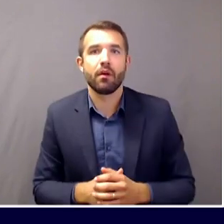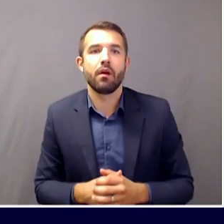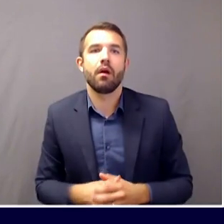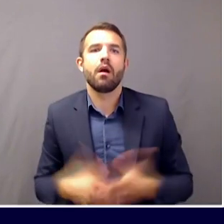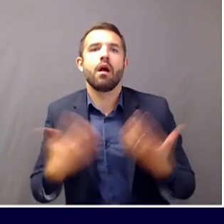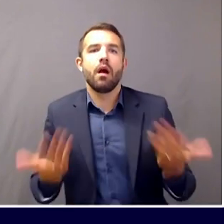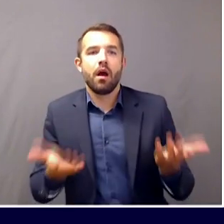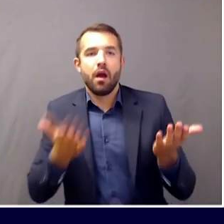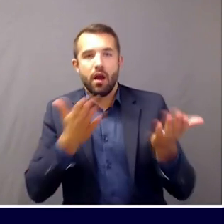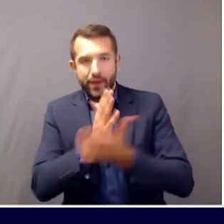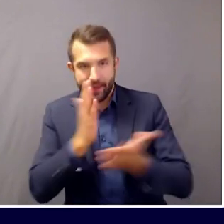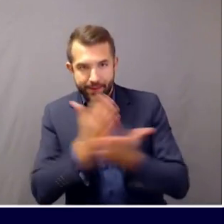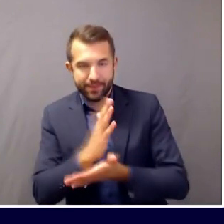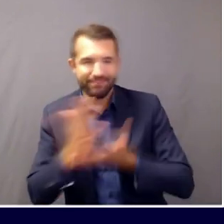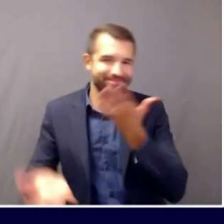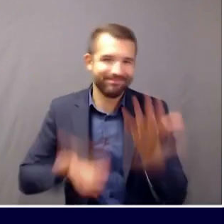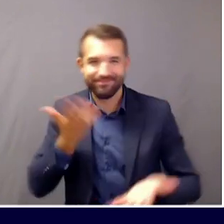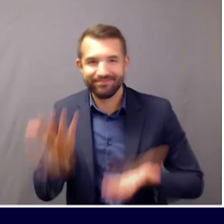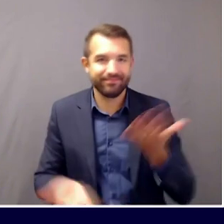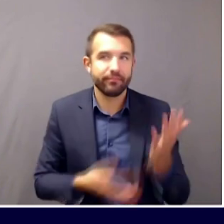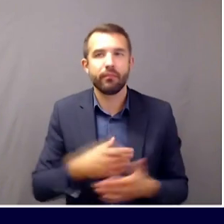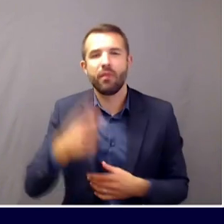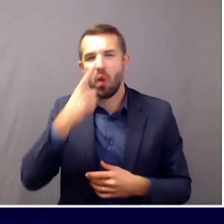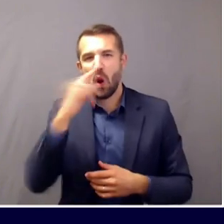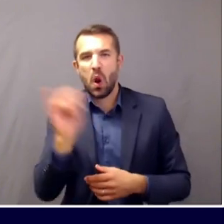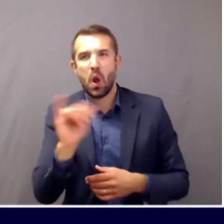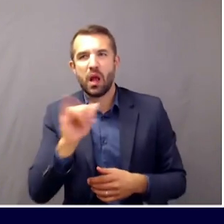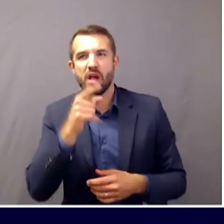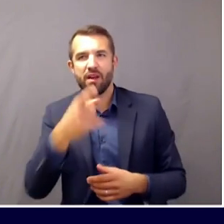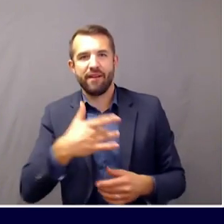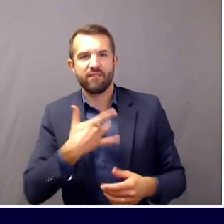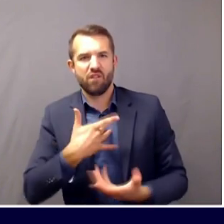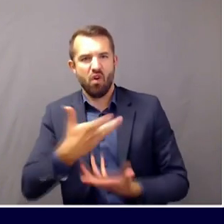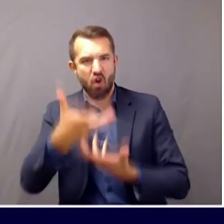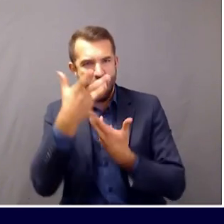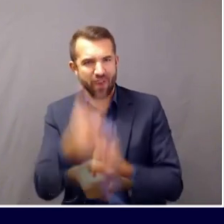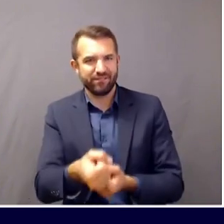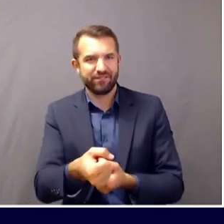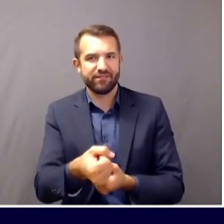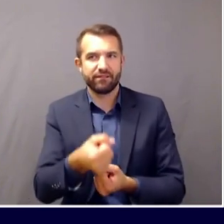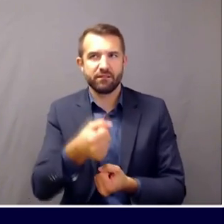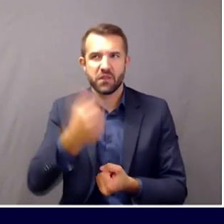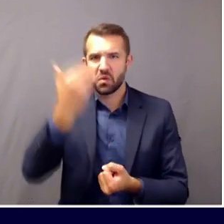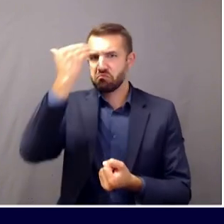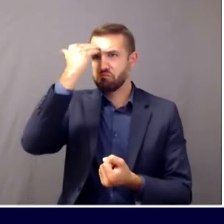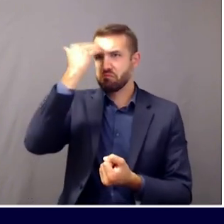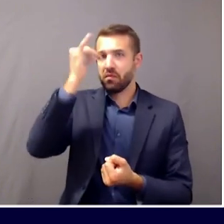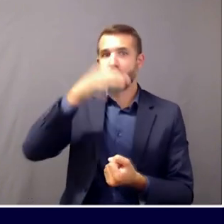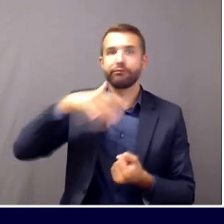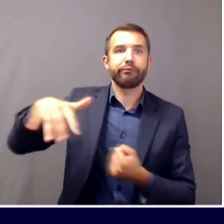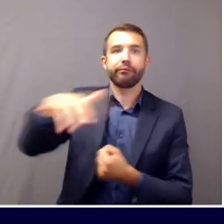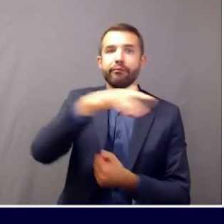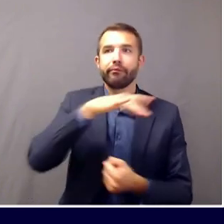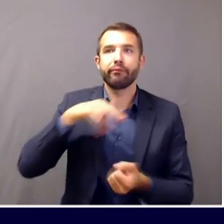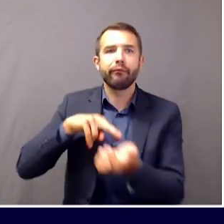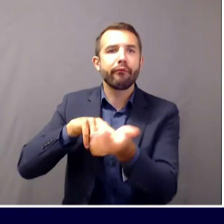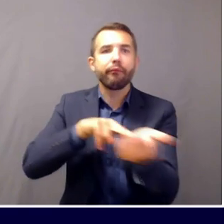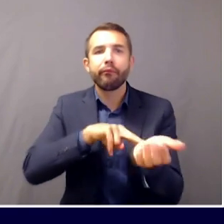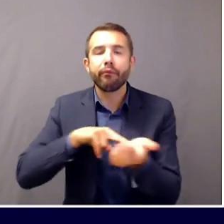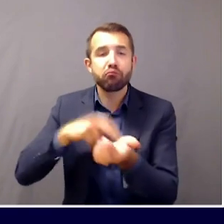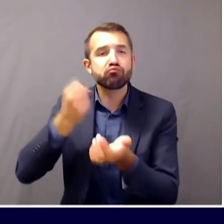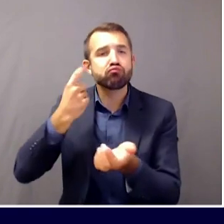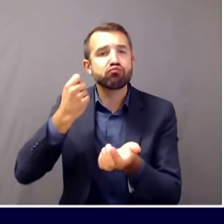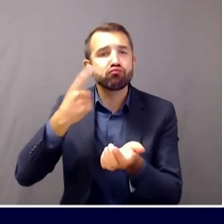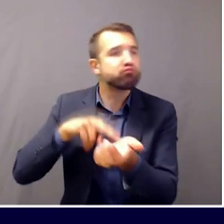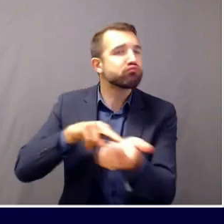So it sounds like you're pretty confident that you know what's out there. And are there, so